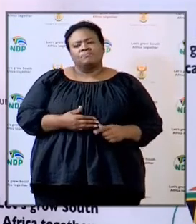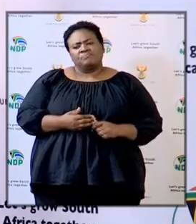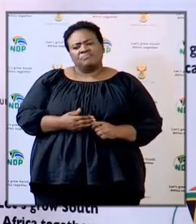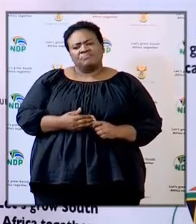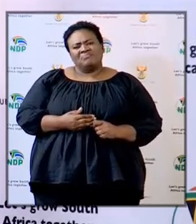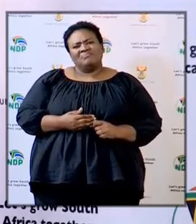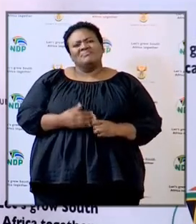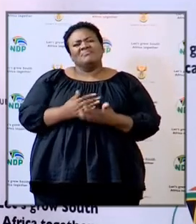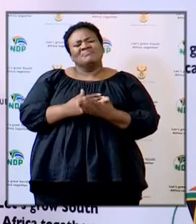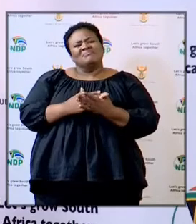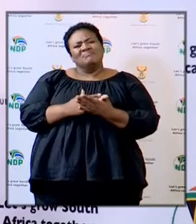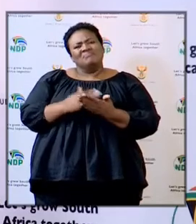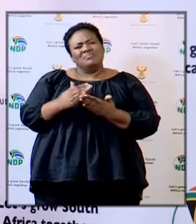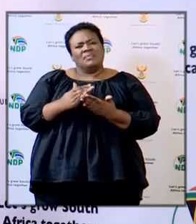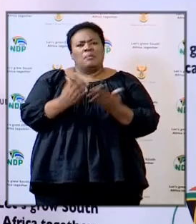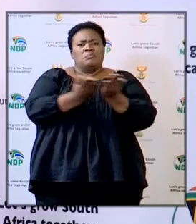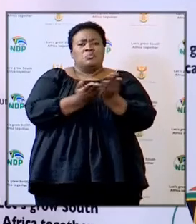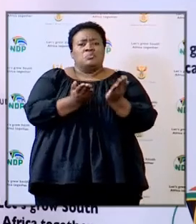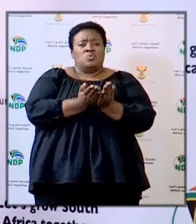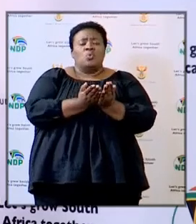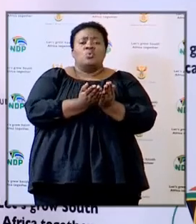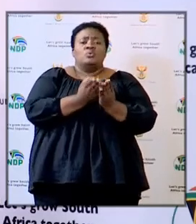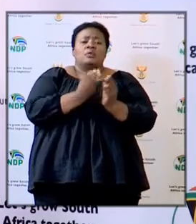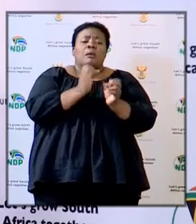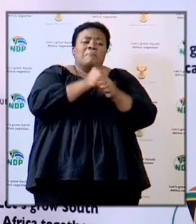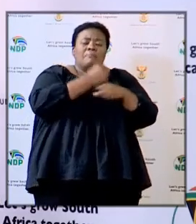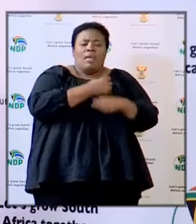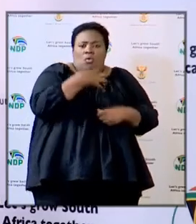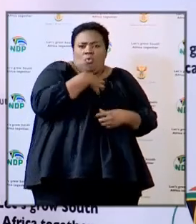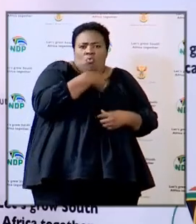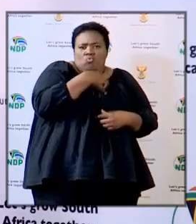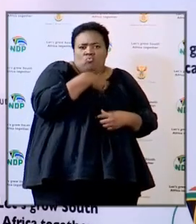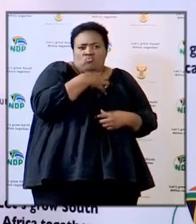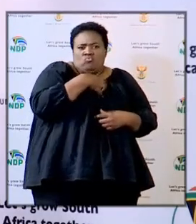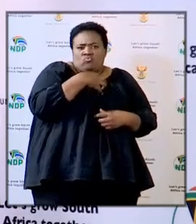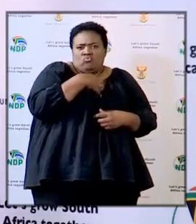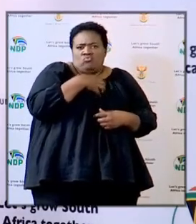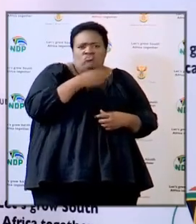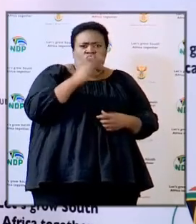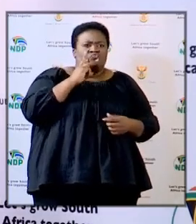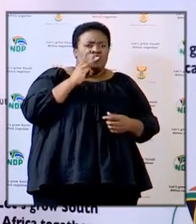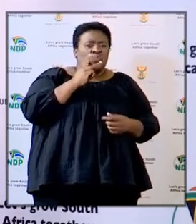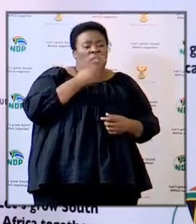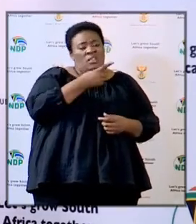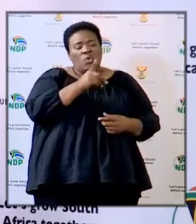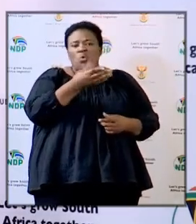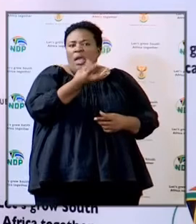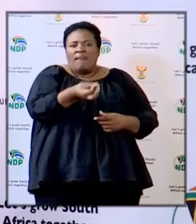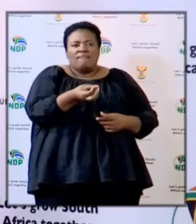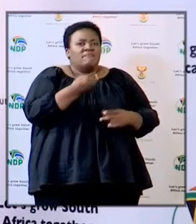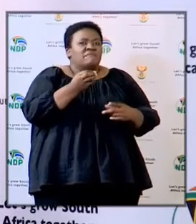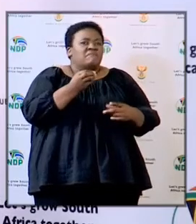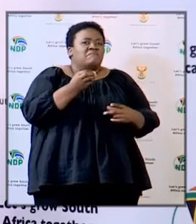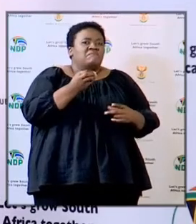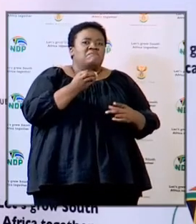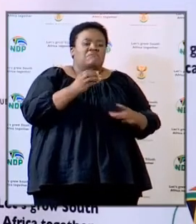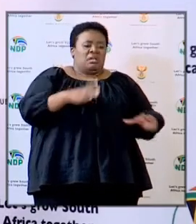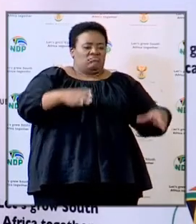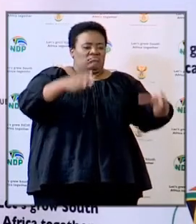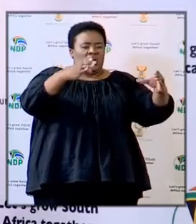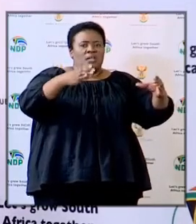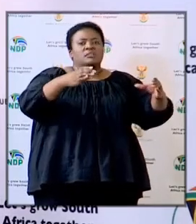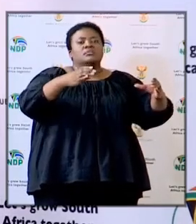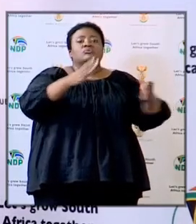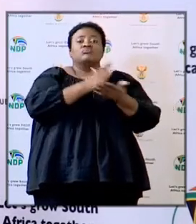various schools also make their own provision for those that don't have tanks to get the schools